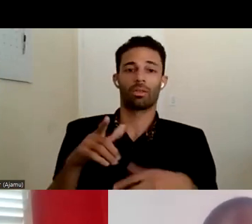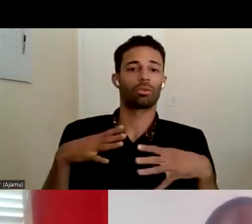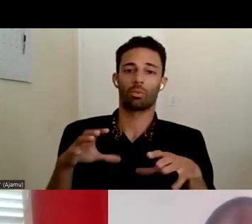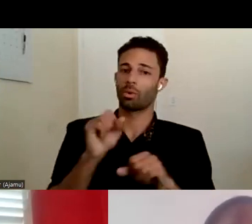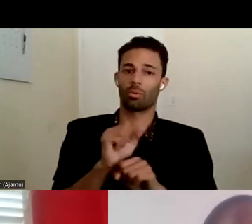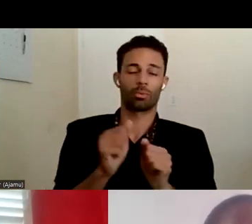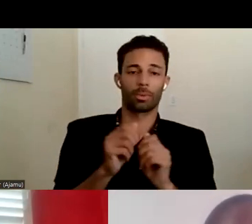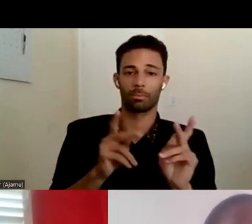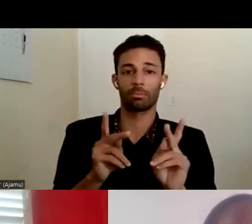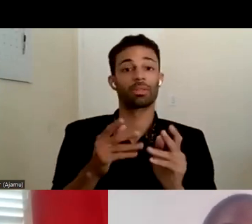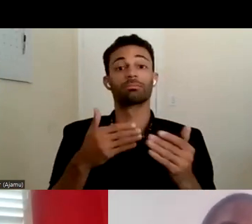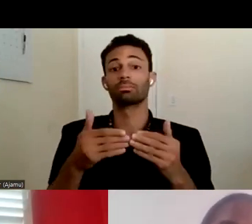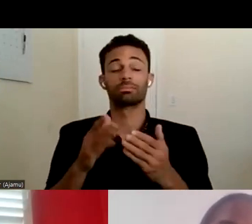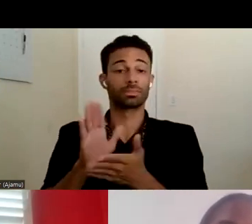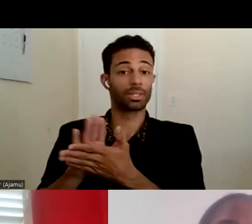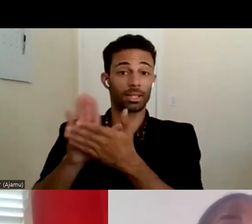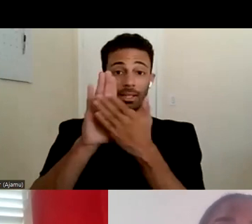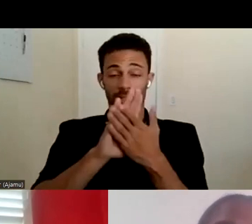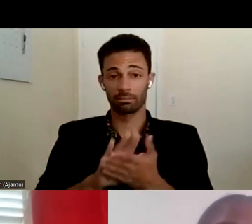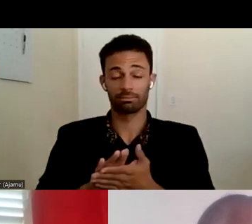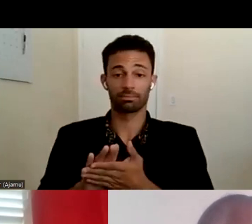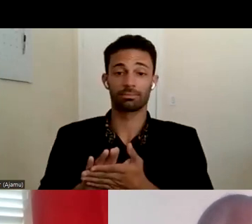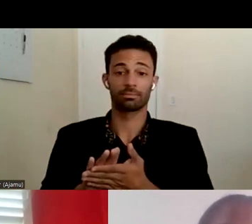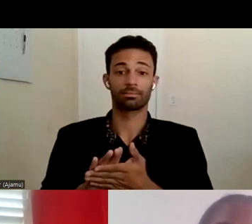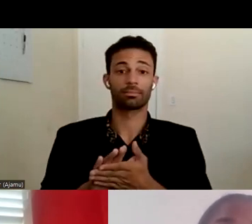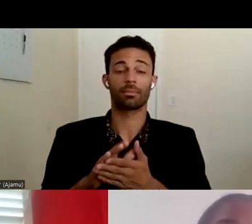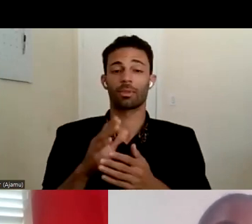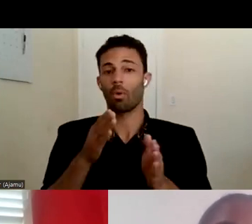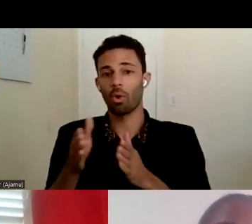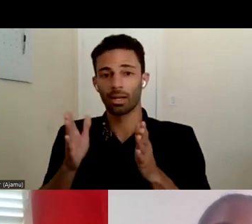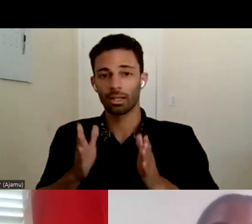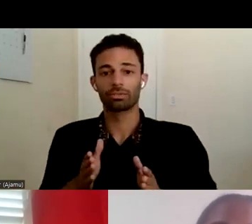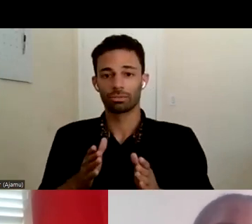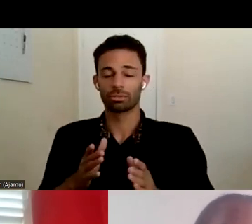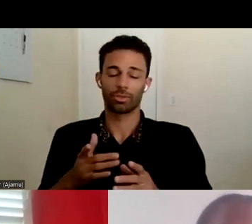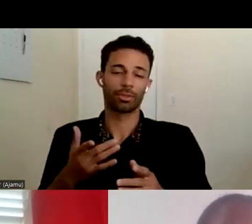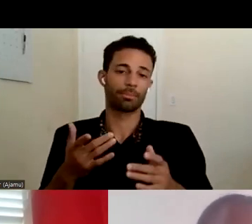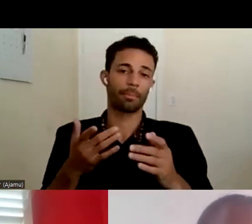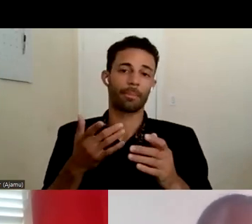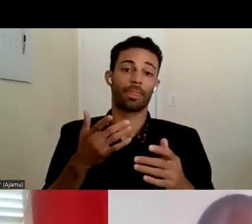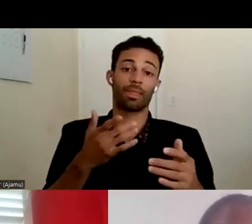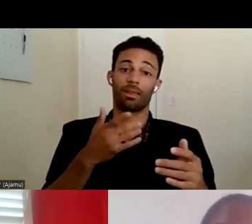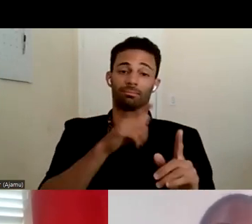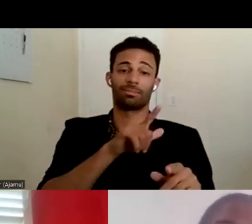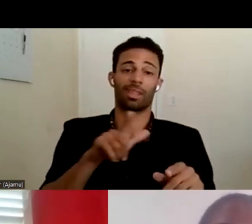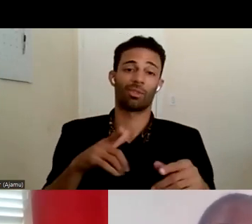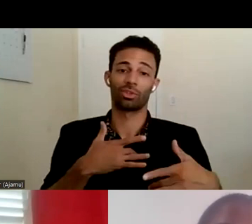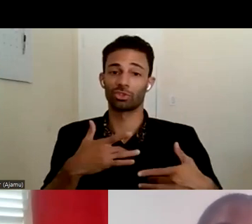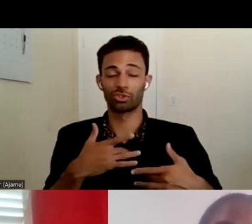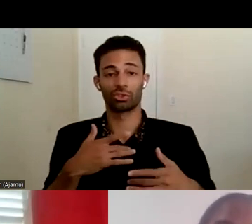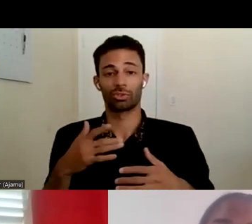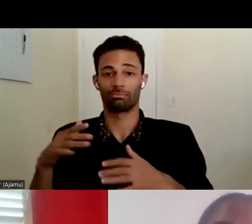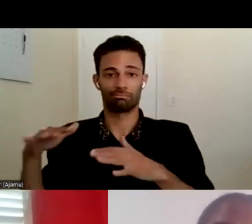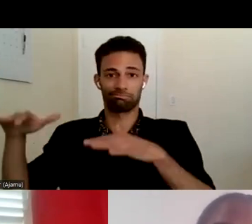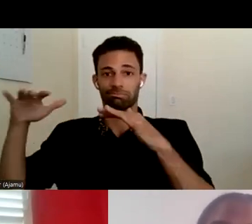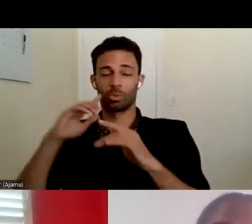even if they can get cleaning them in and an organizer they're concerned that the hoarding will continue you know this is a mental health issue